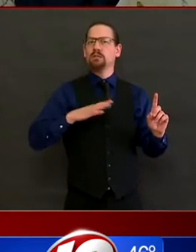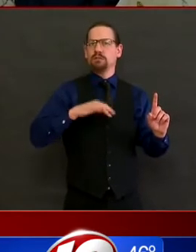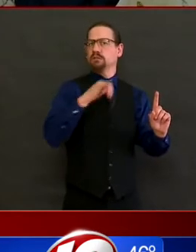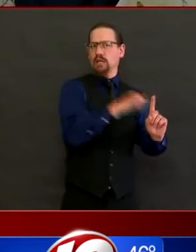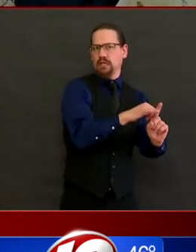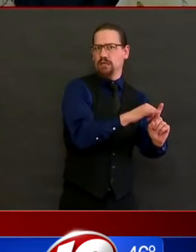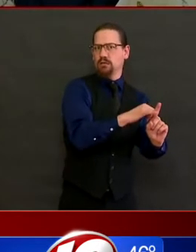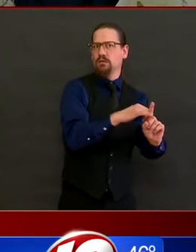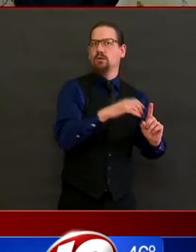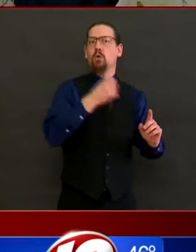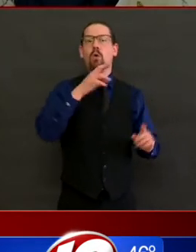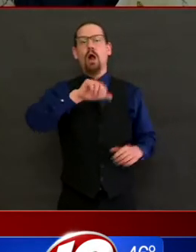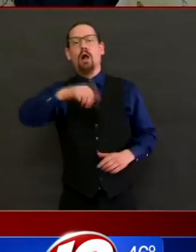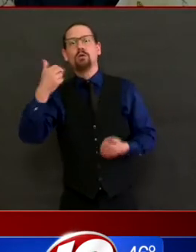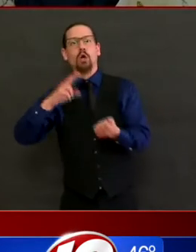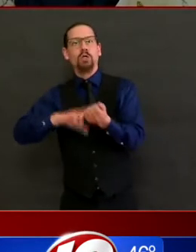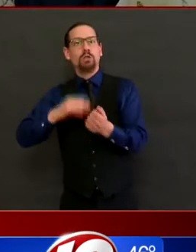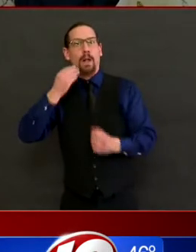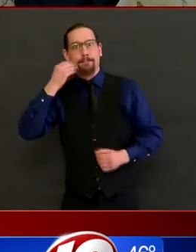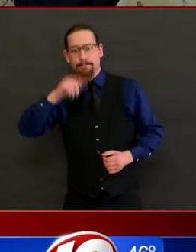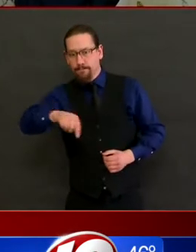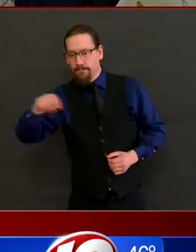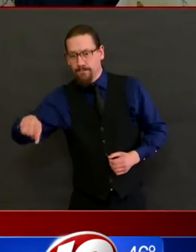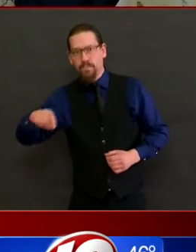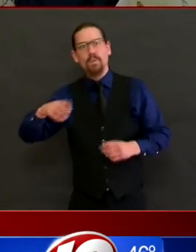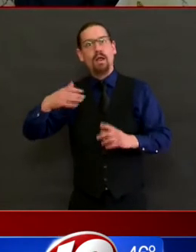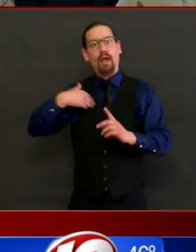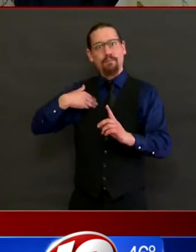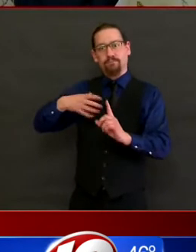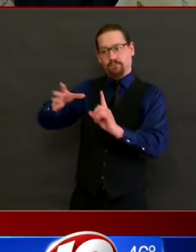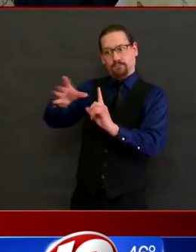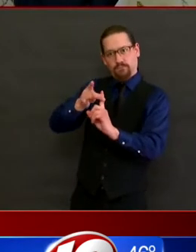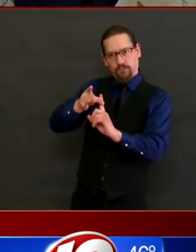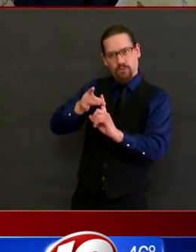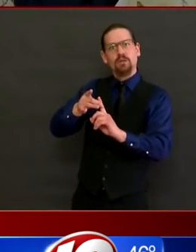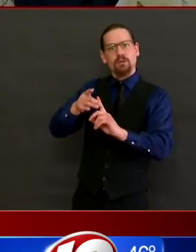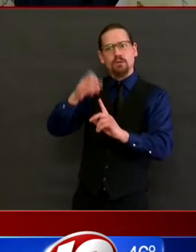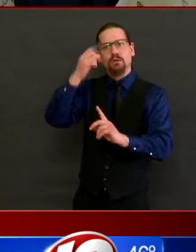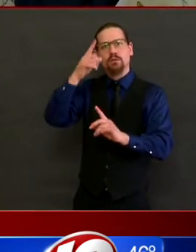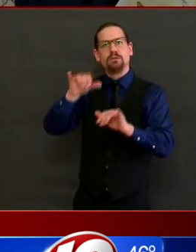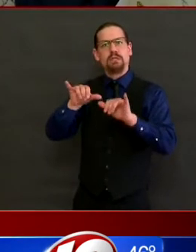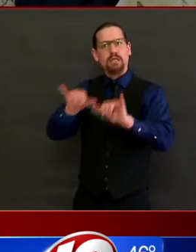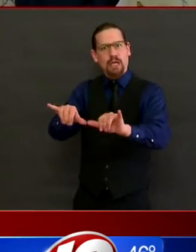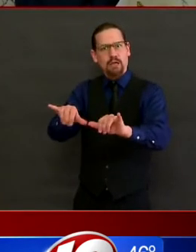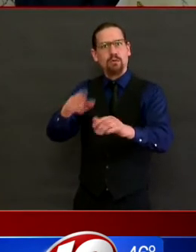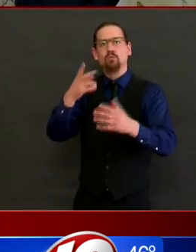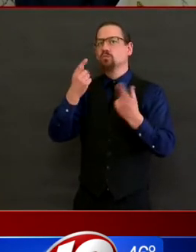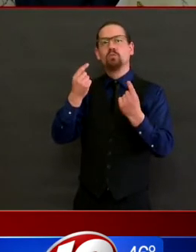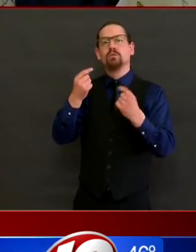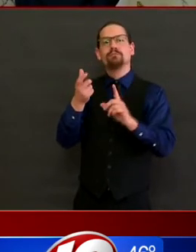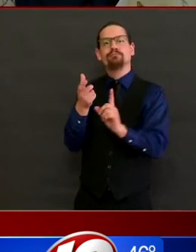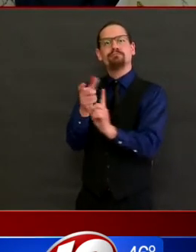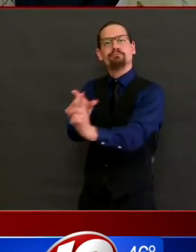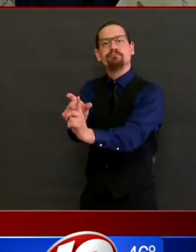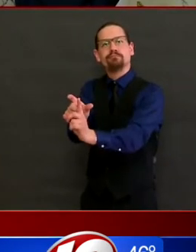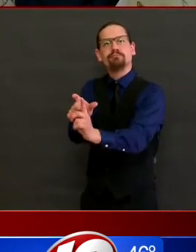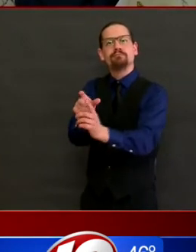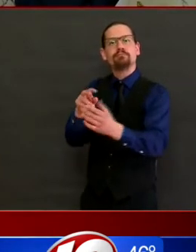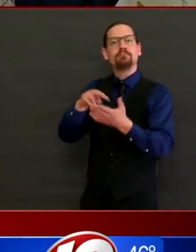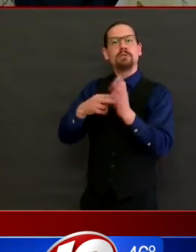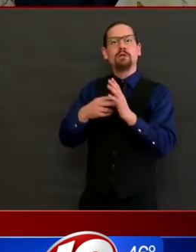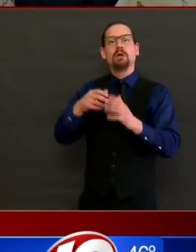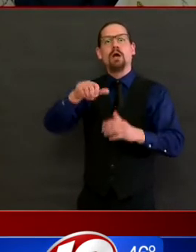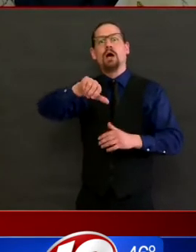other residents who may have COVID-19. particularly for the current residents